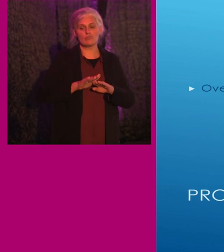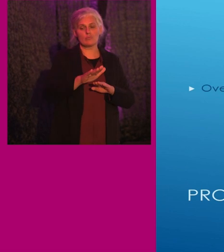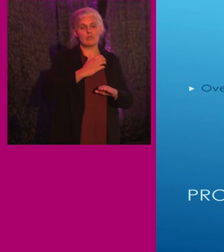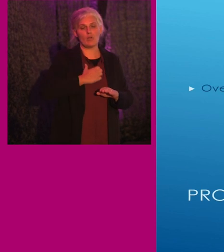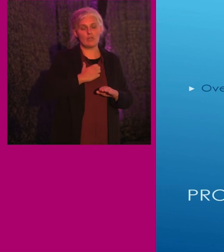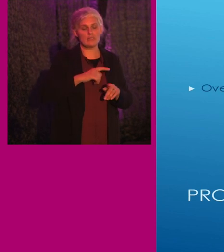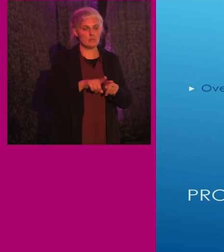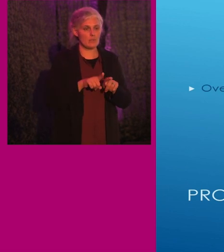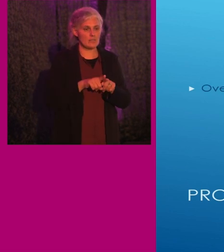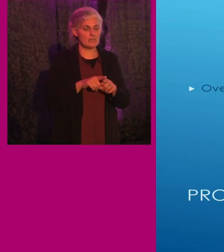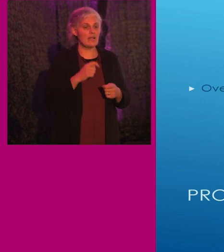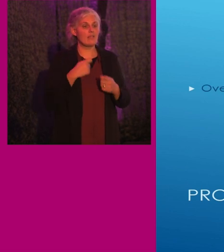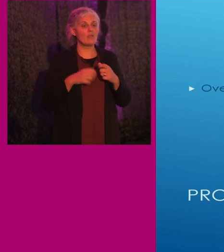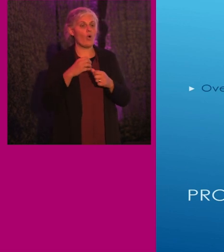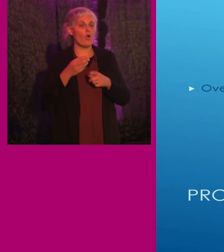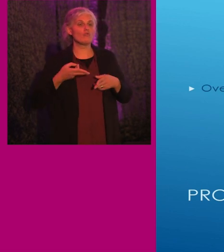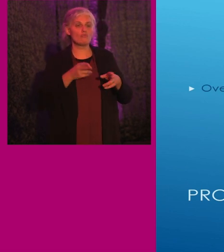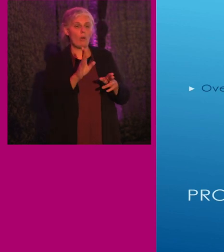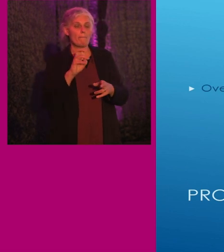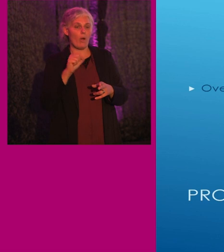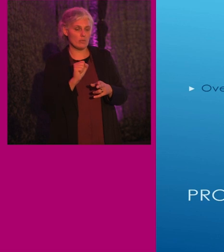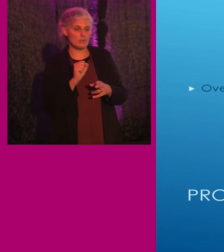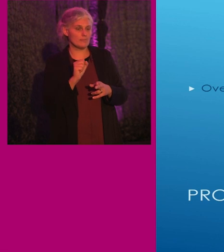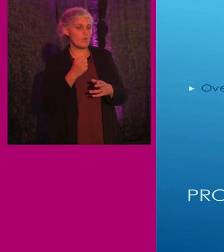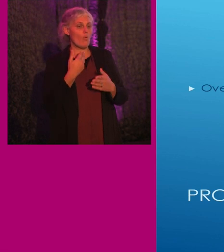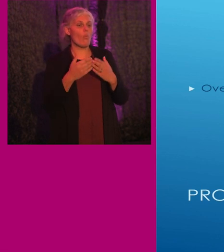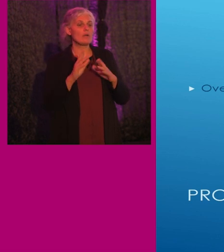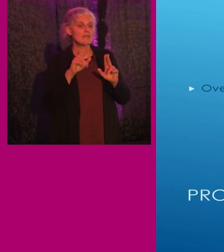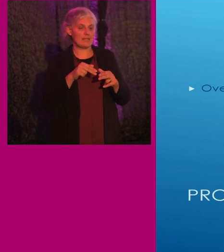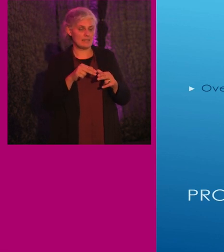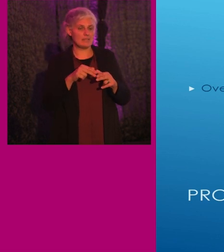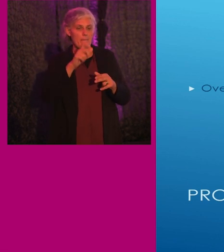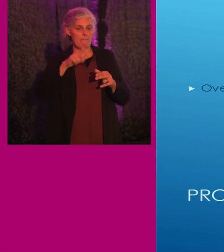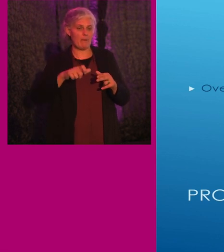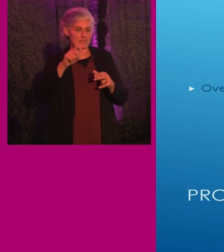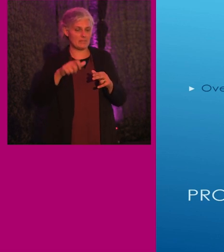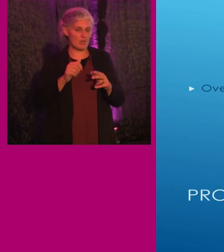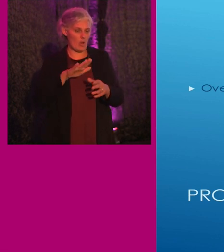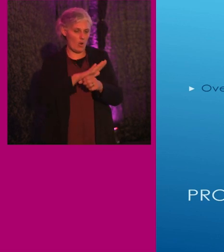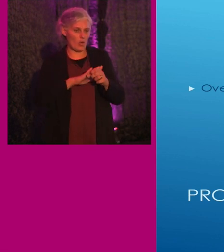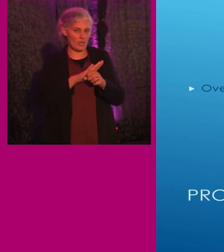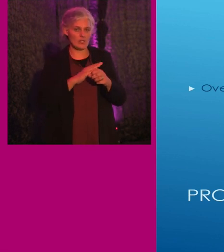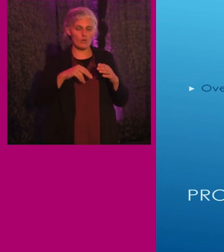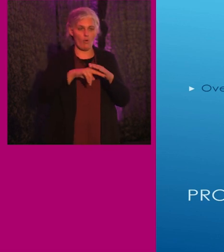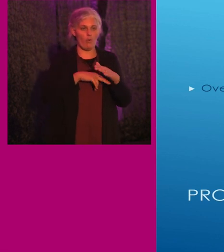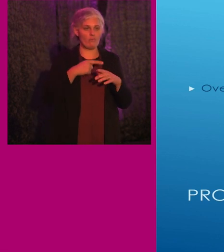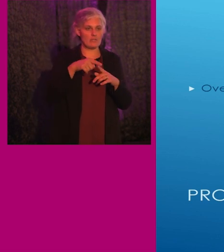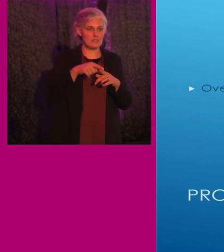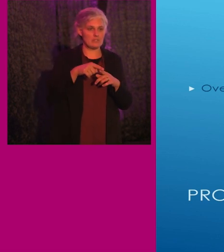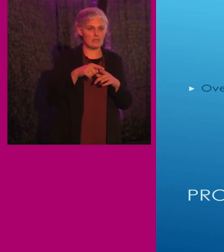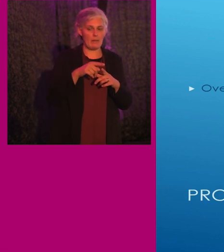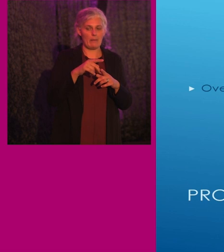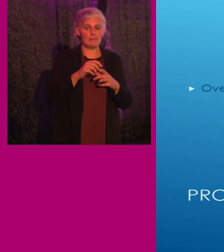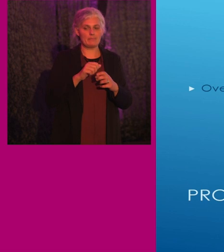Over-the-road buses are buses characterized by an elevated passenger deck located over a baggage compartment.